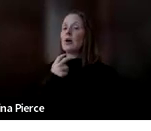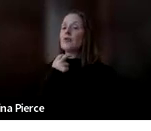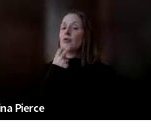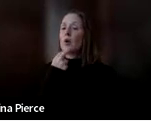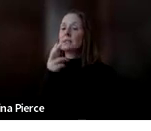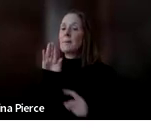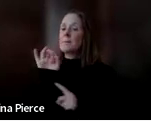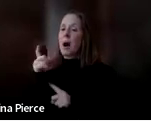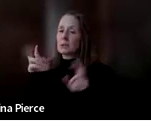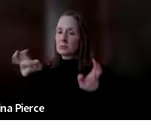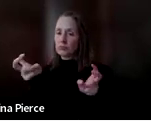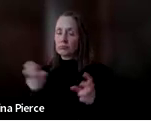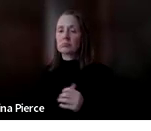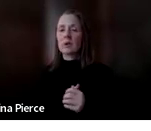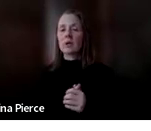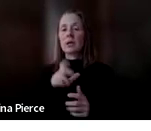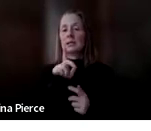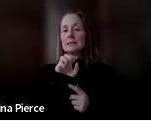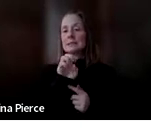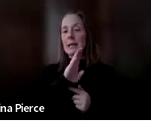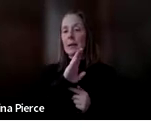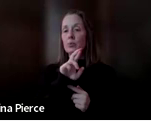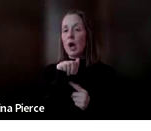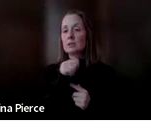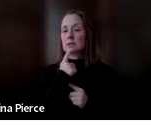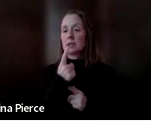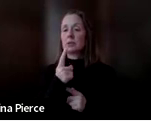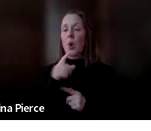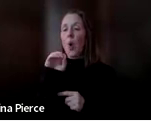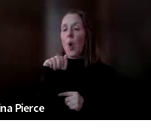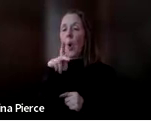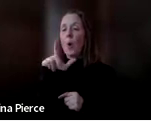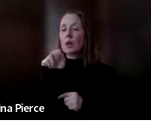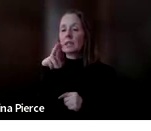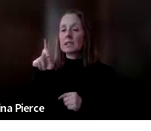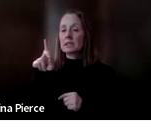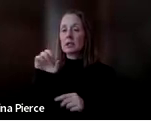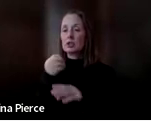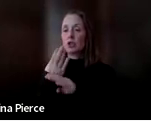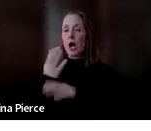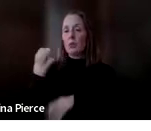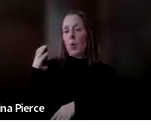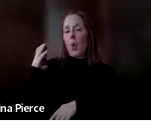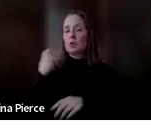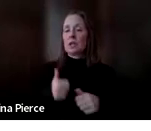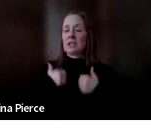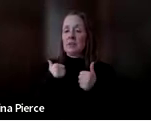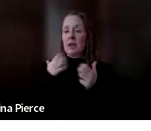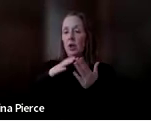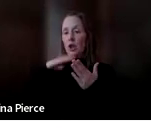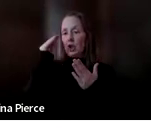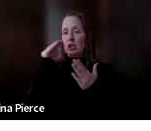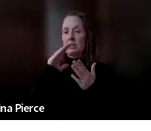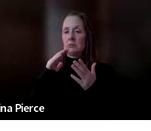Deborah said they are from Oakland County, their job coach and the living and at the Living and Learning Center. And Kelly,